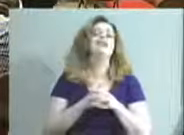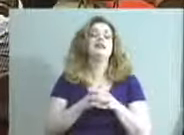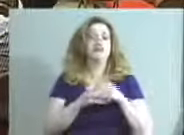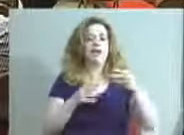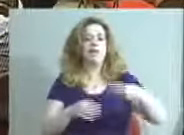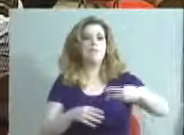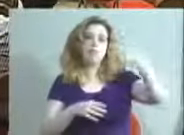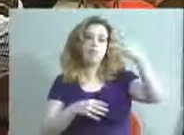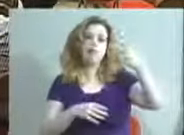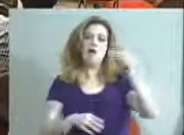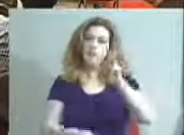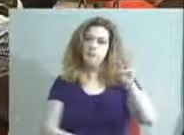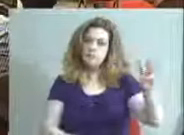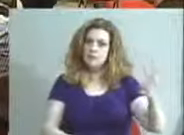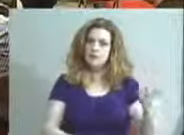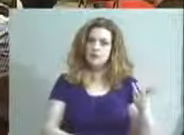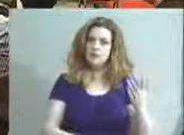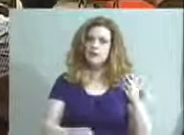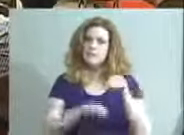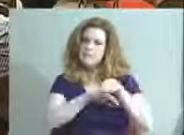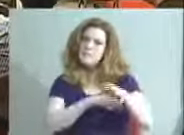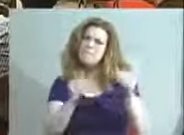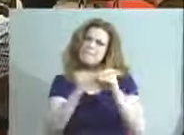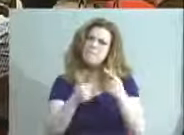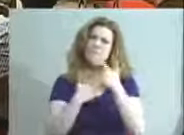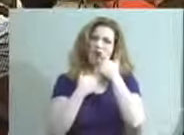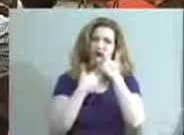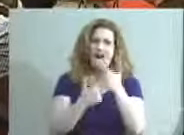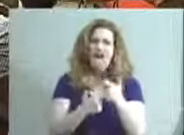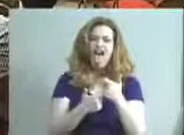it up on the website, but put it into a more interesting design.